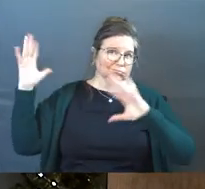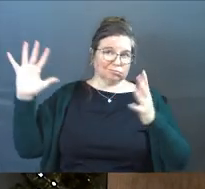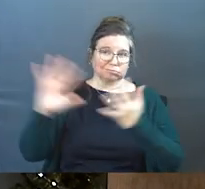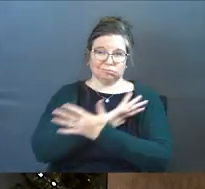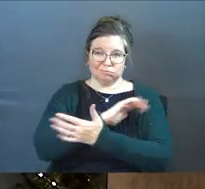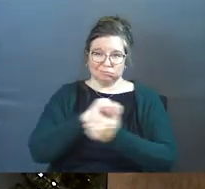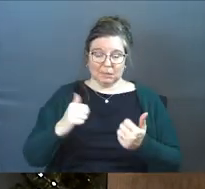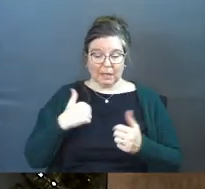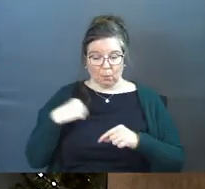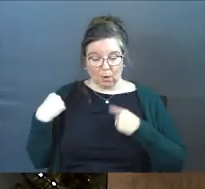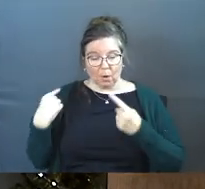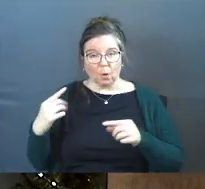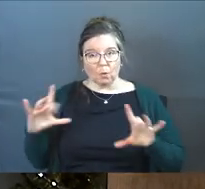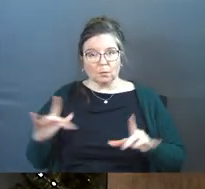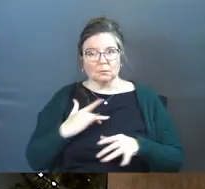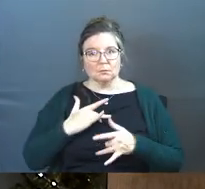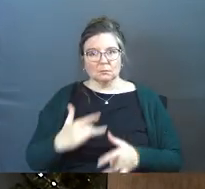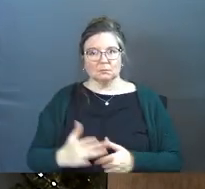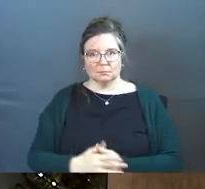It's what we've done.